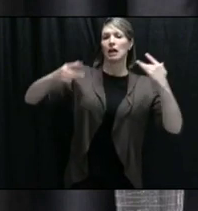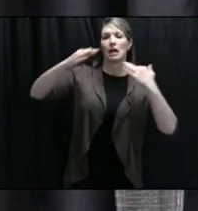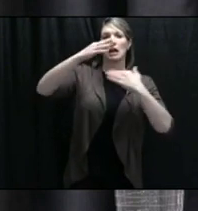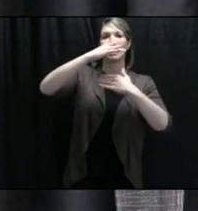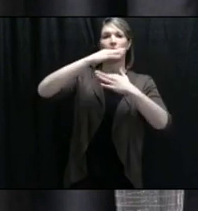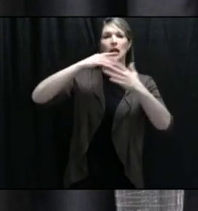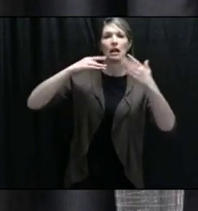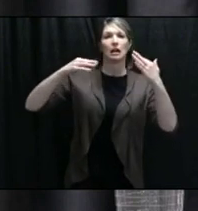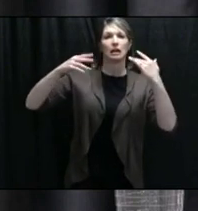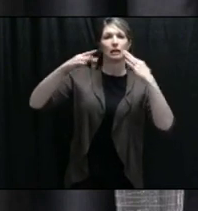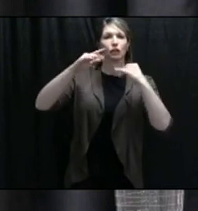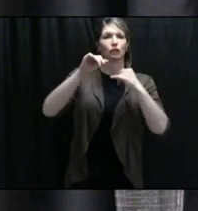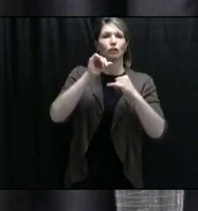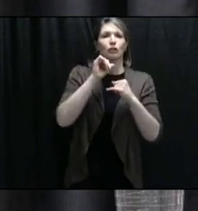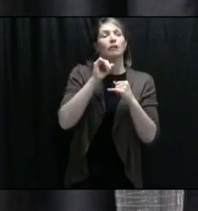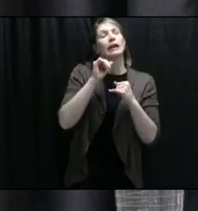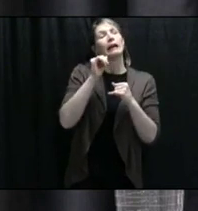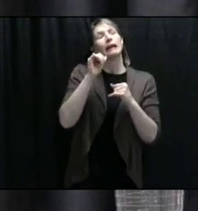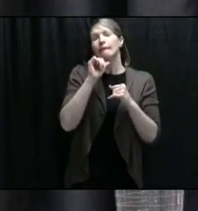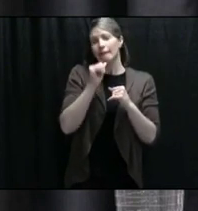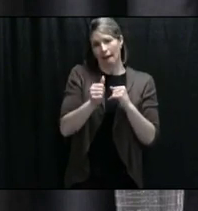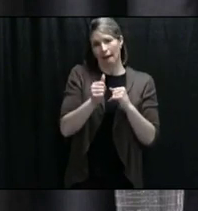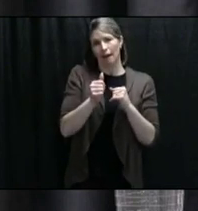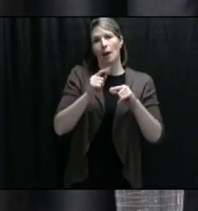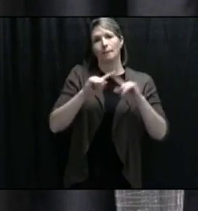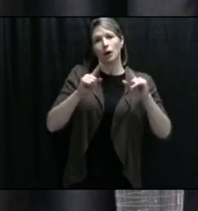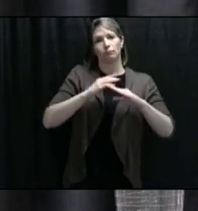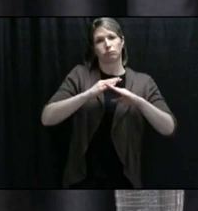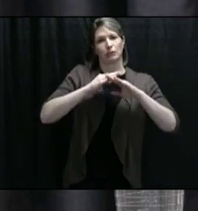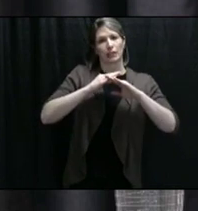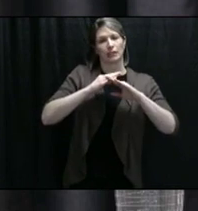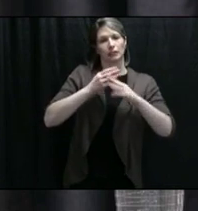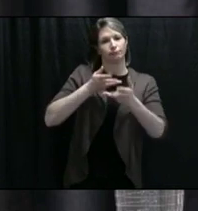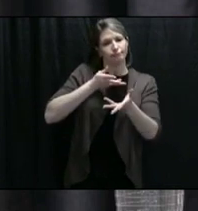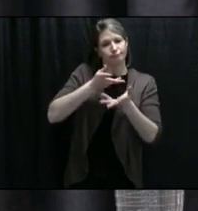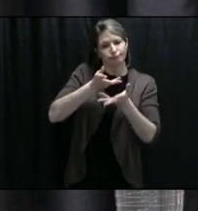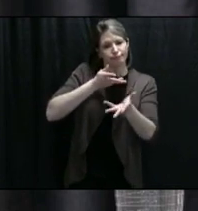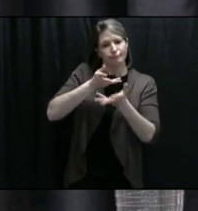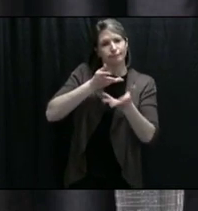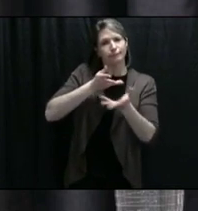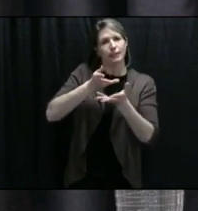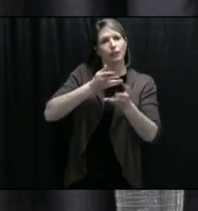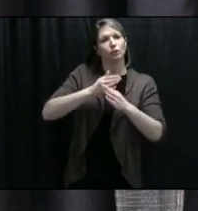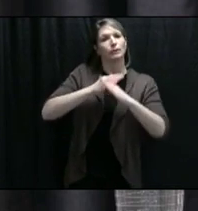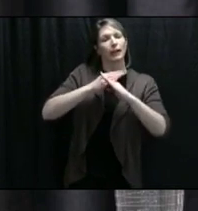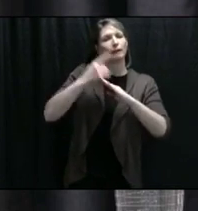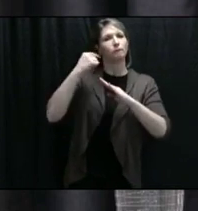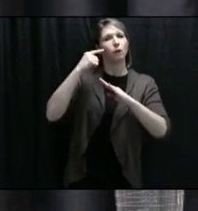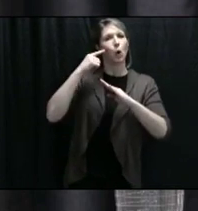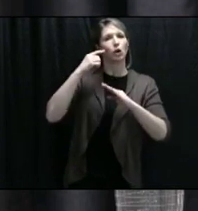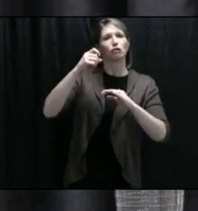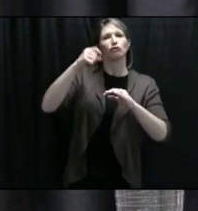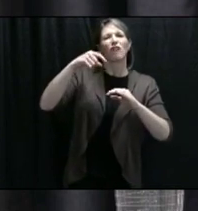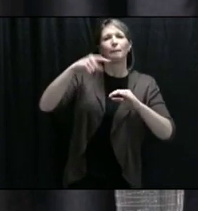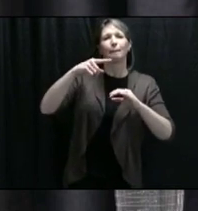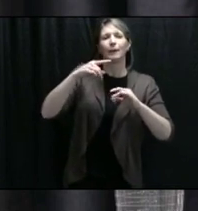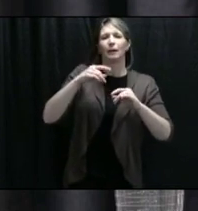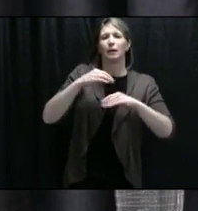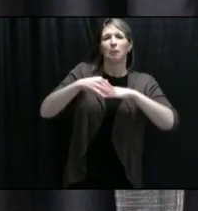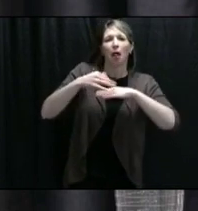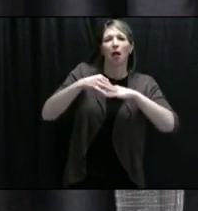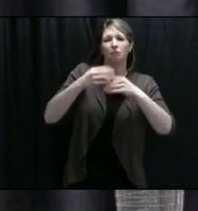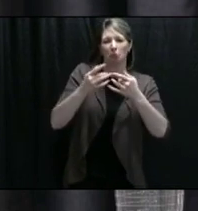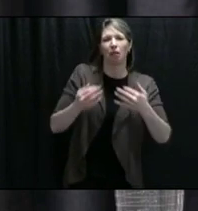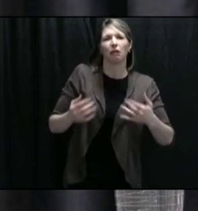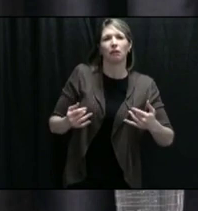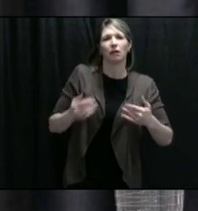medical procedures. We've had lengthy discussions with healthcare union representatives and as recently as